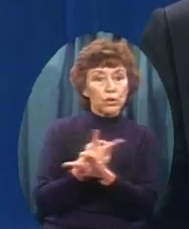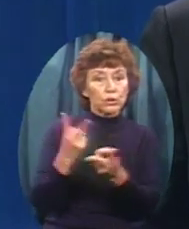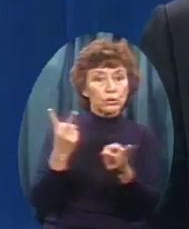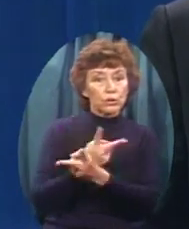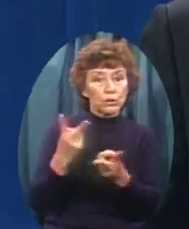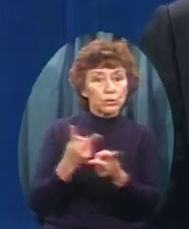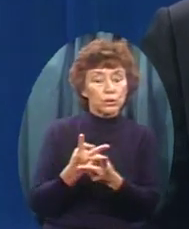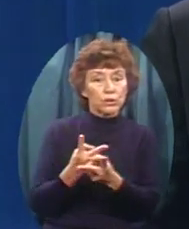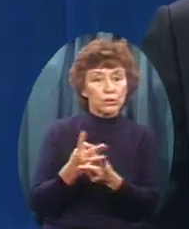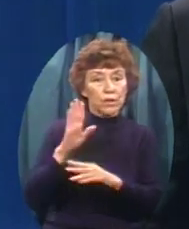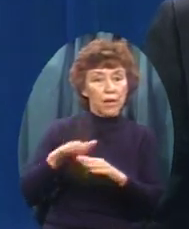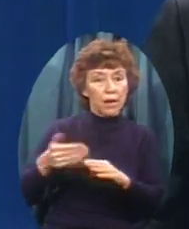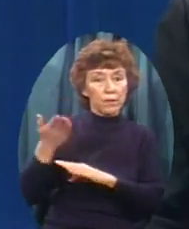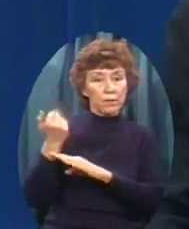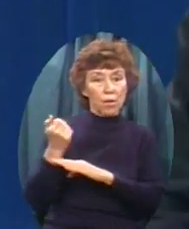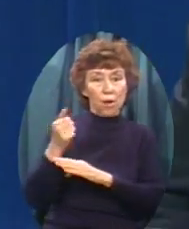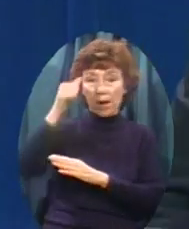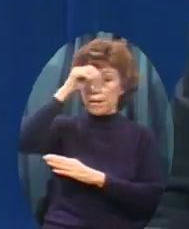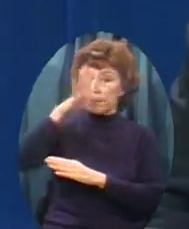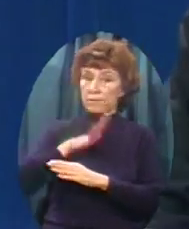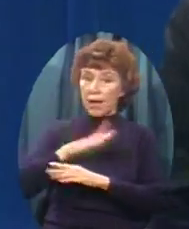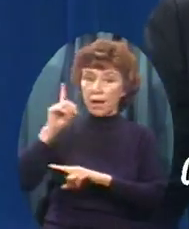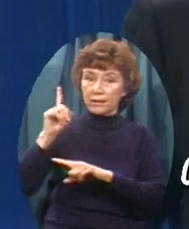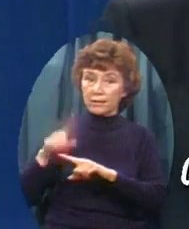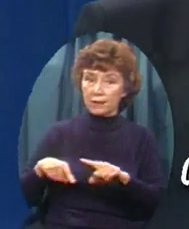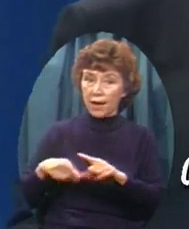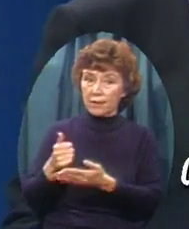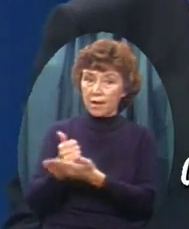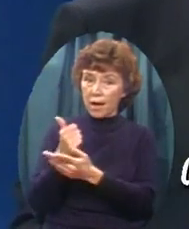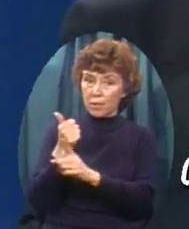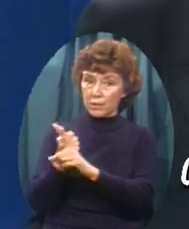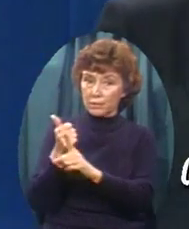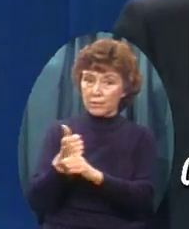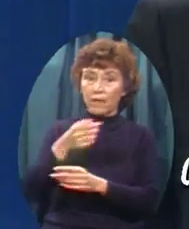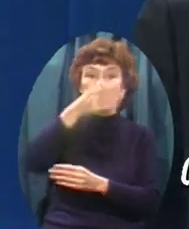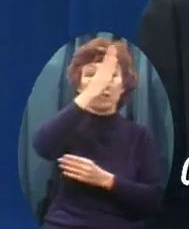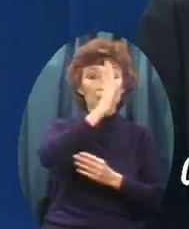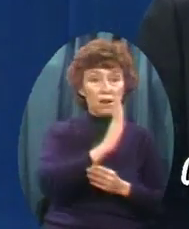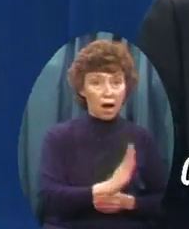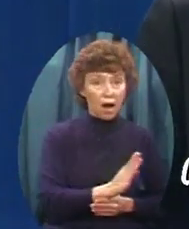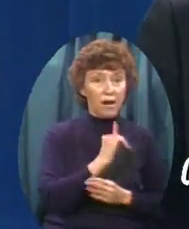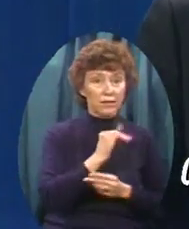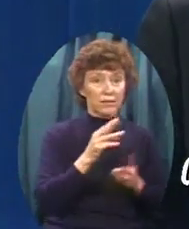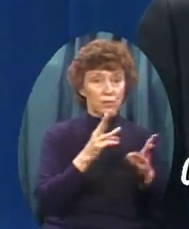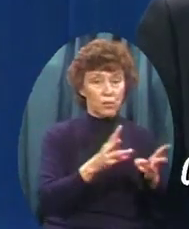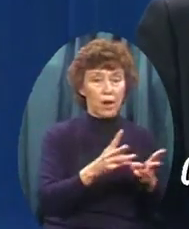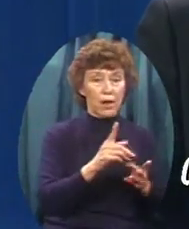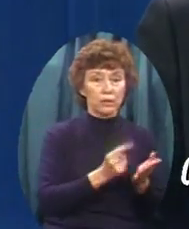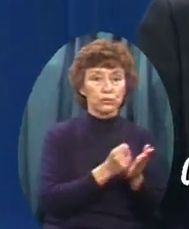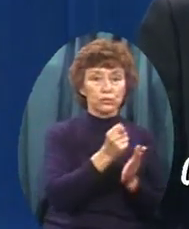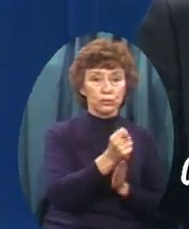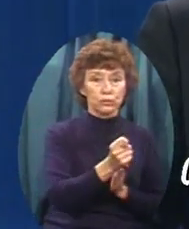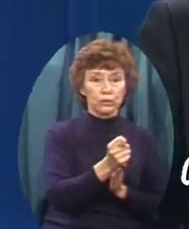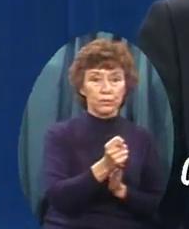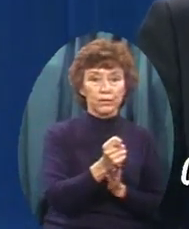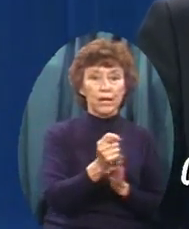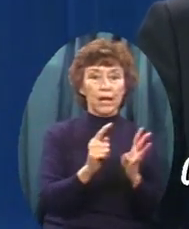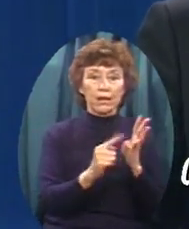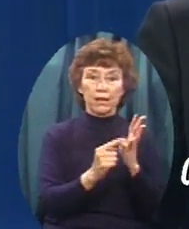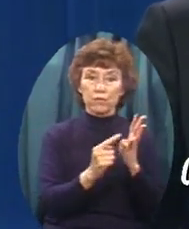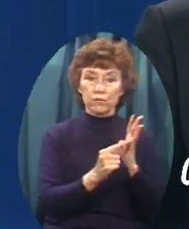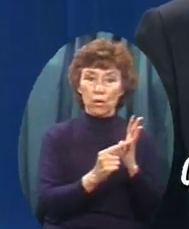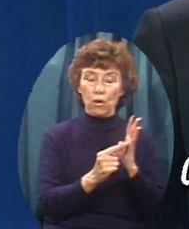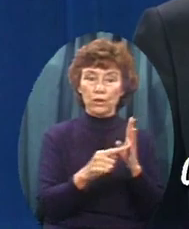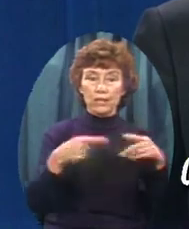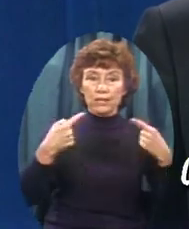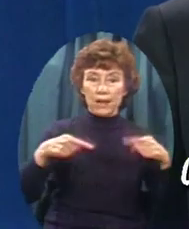The fact is That man can't do it And God is the source Of all light Number four The controversy Centers around The people of God Israel